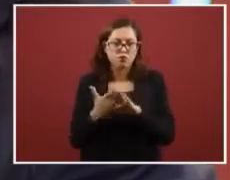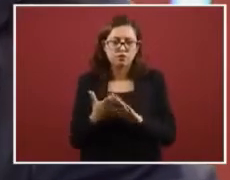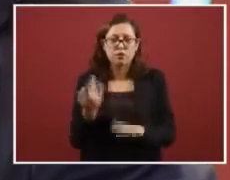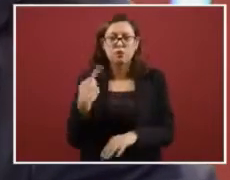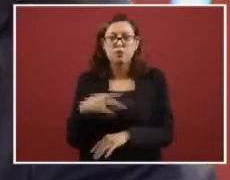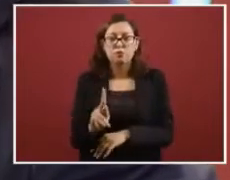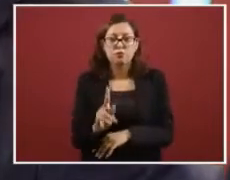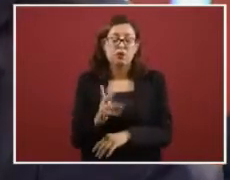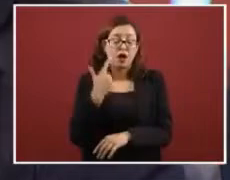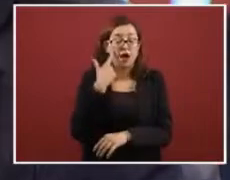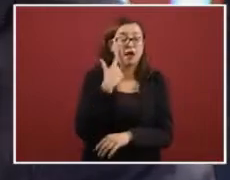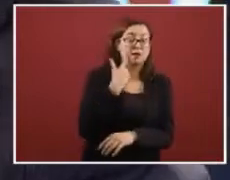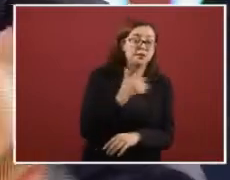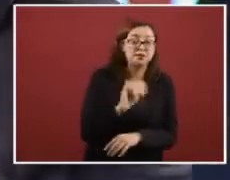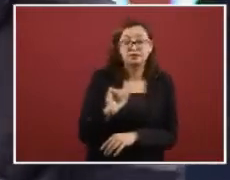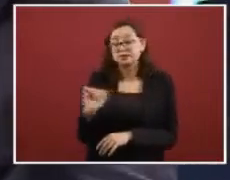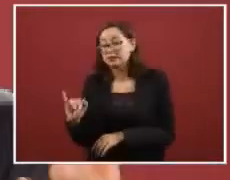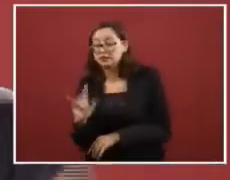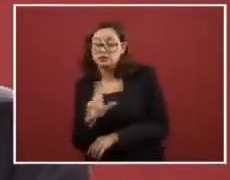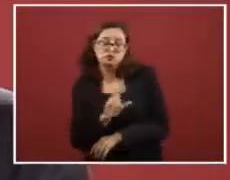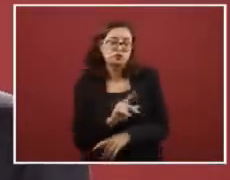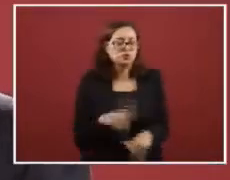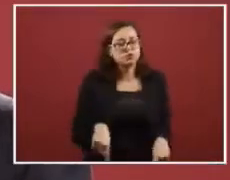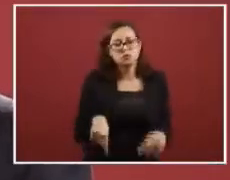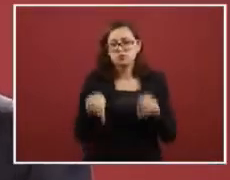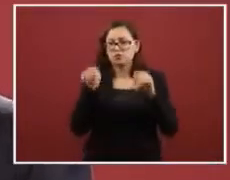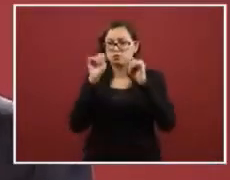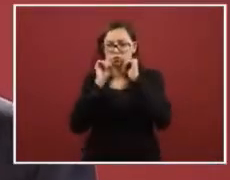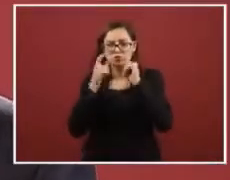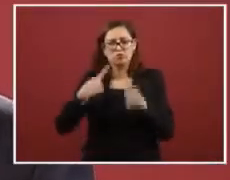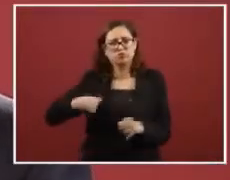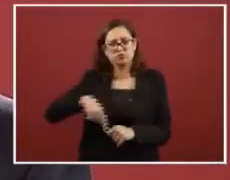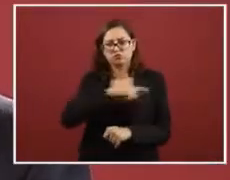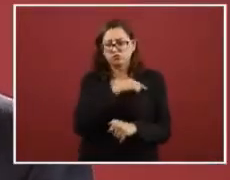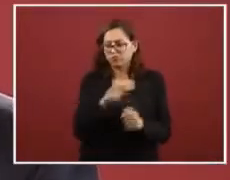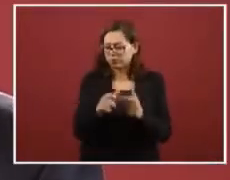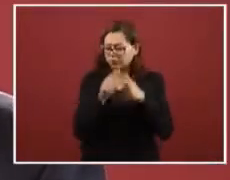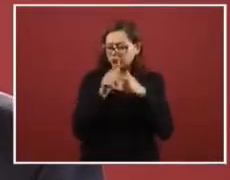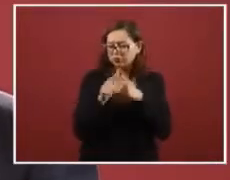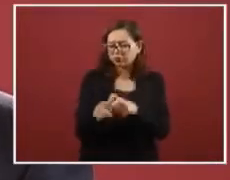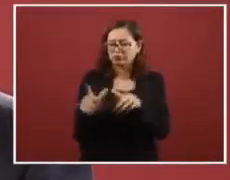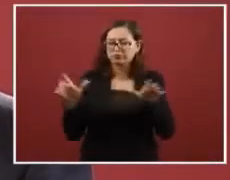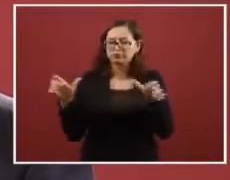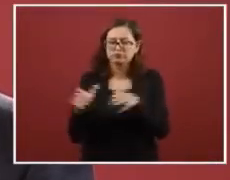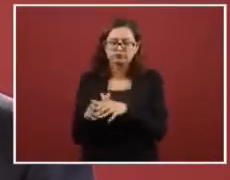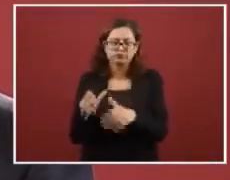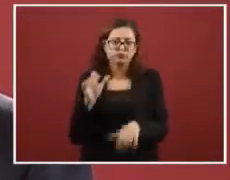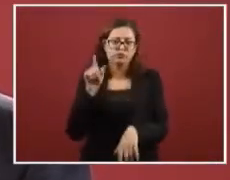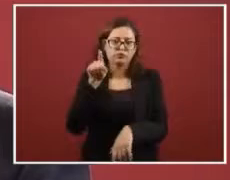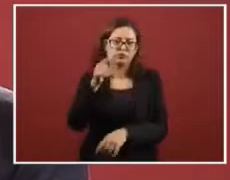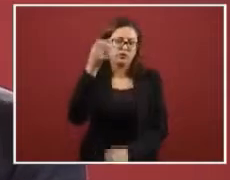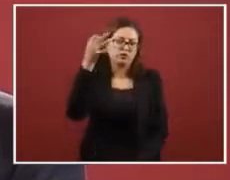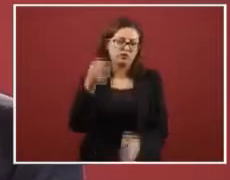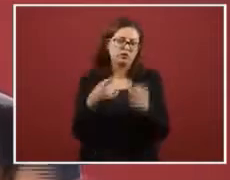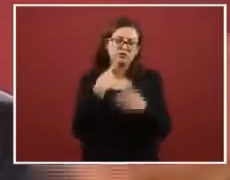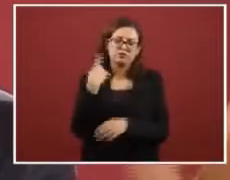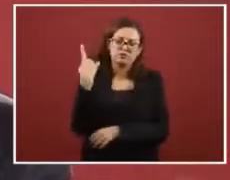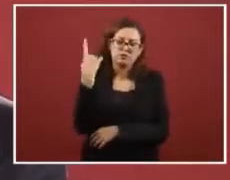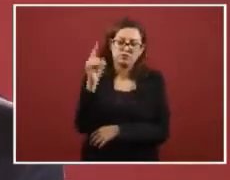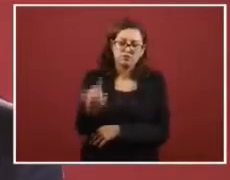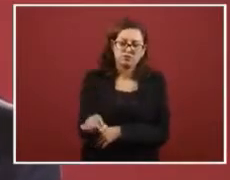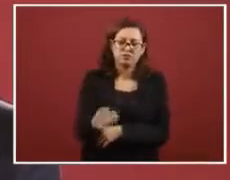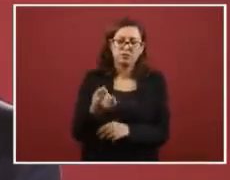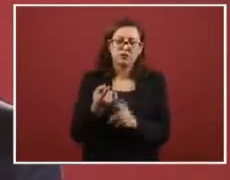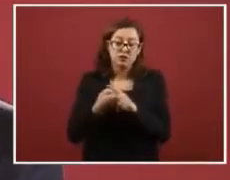they're going